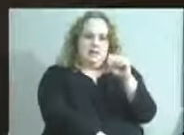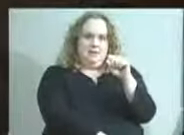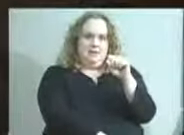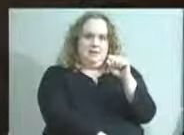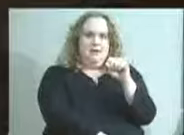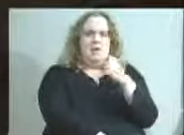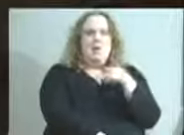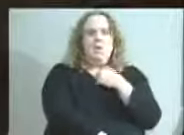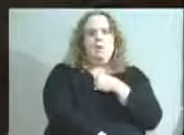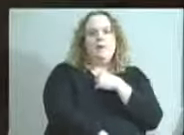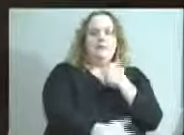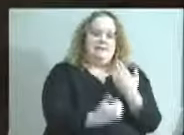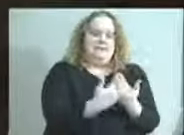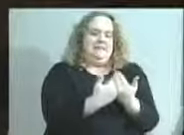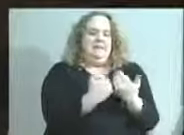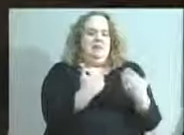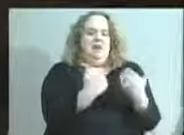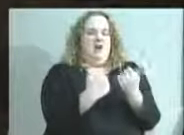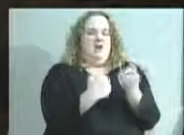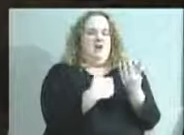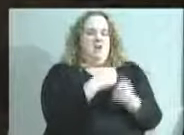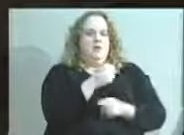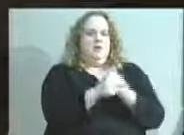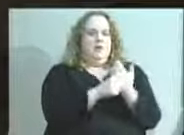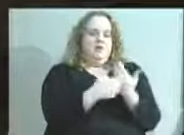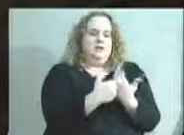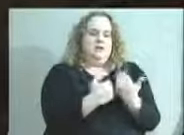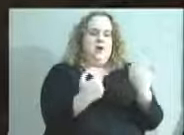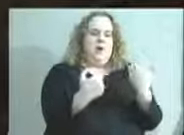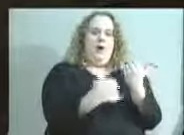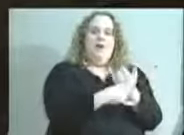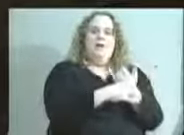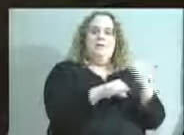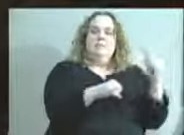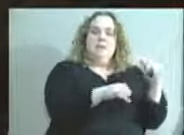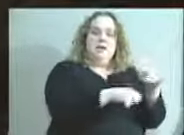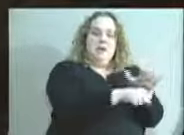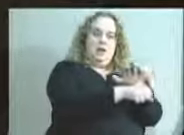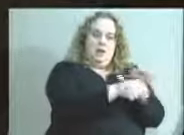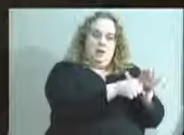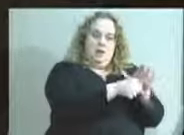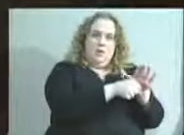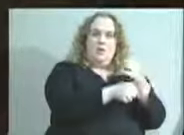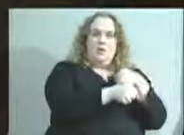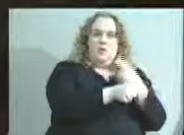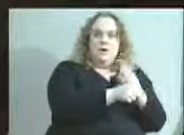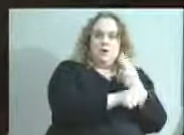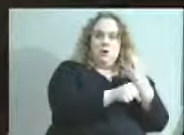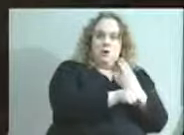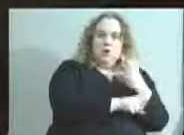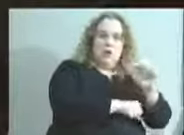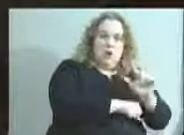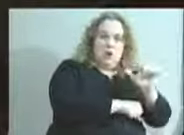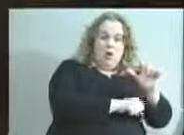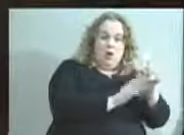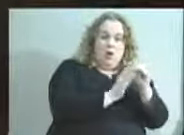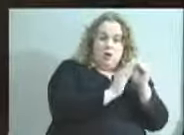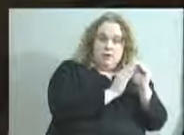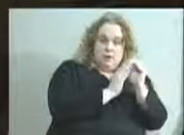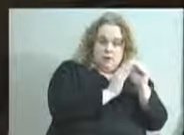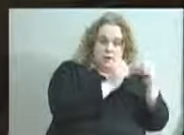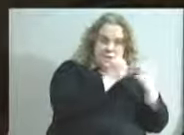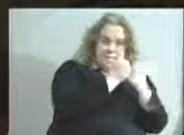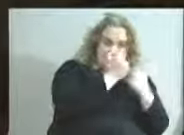separation from JCPS, an independent location. We used the Louisville Community Foundation for our office.